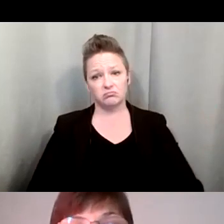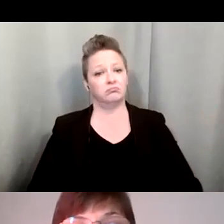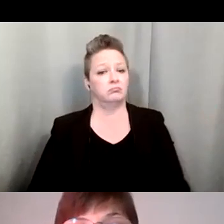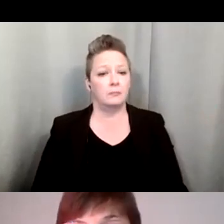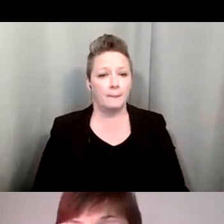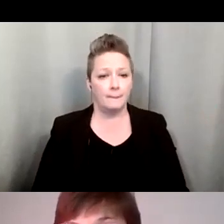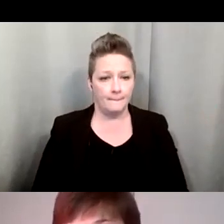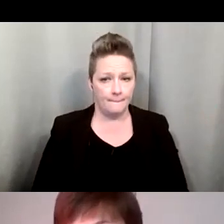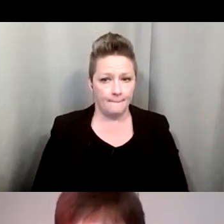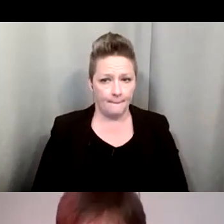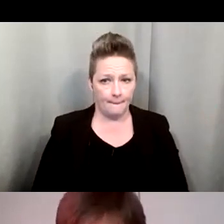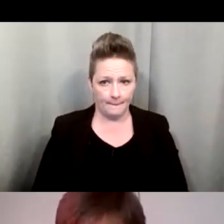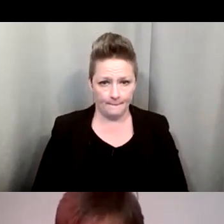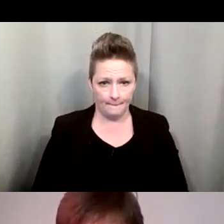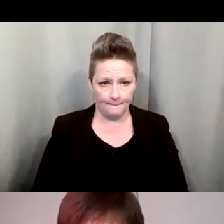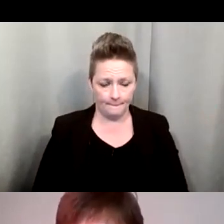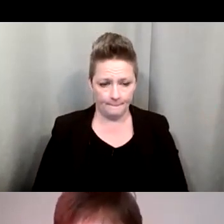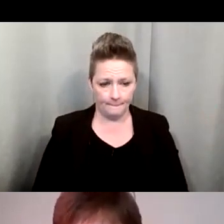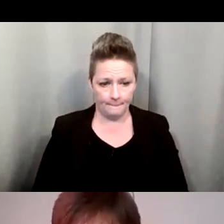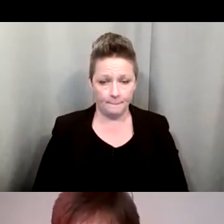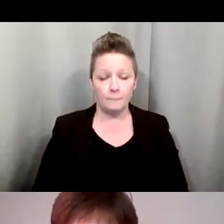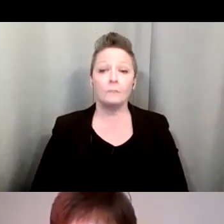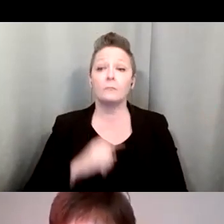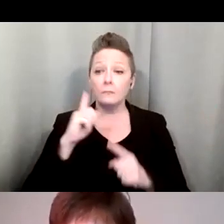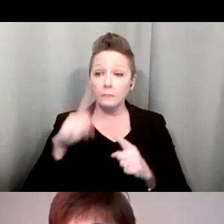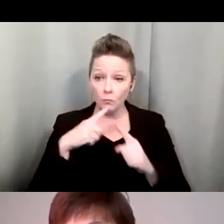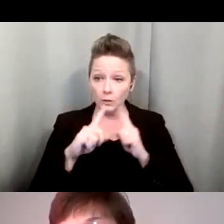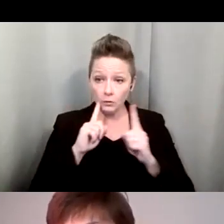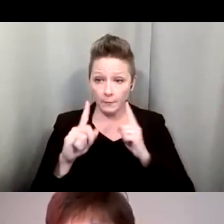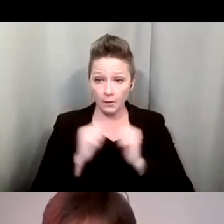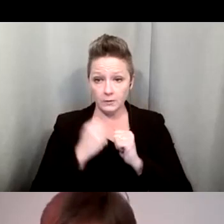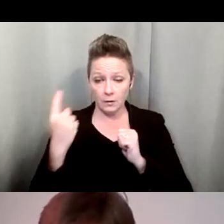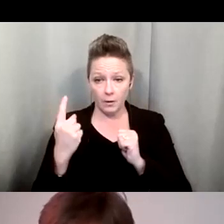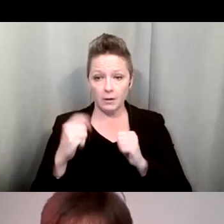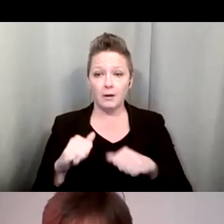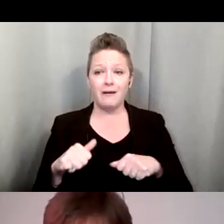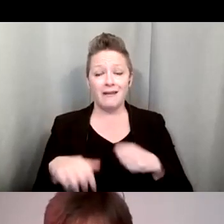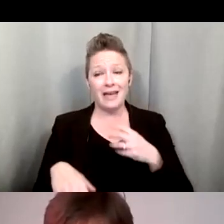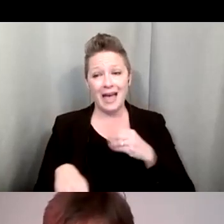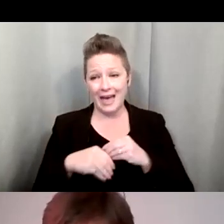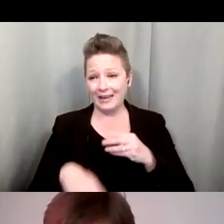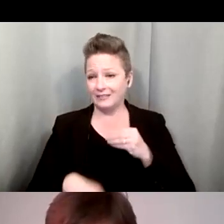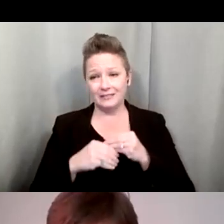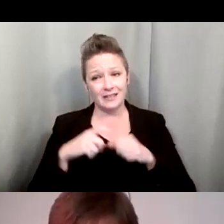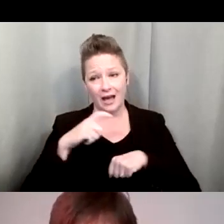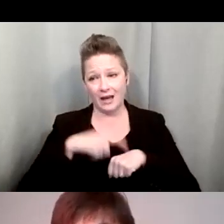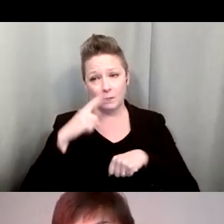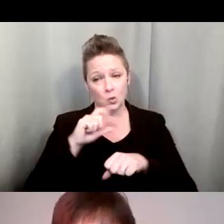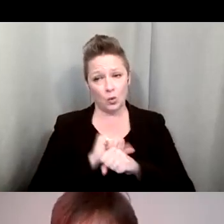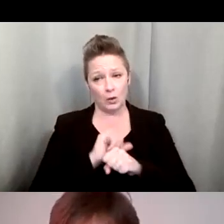So when you're communicating with someone, you need to be sure to provide extra time to work with the individual.